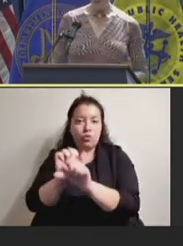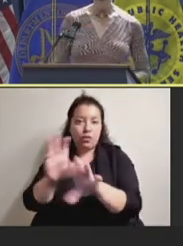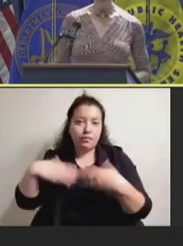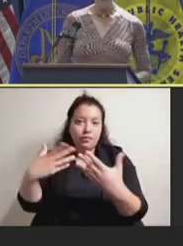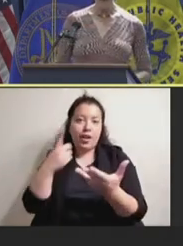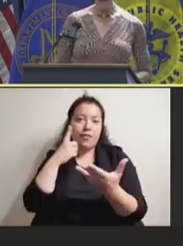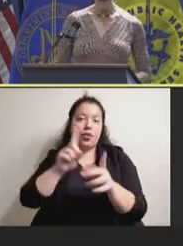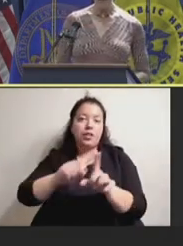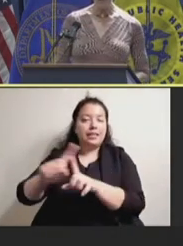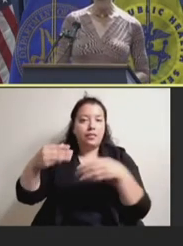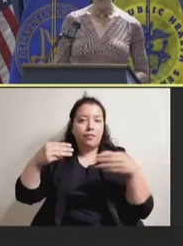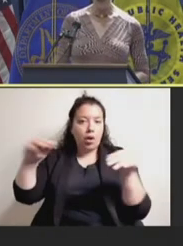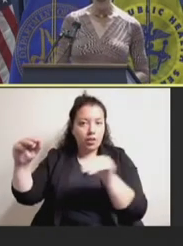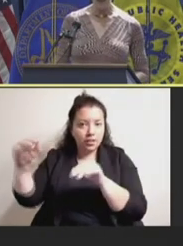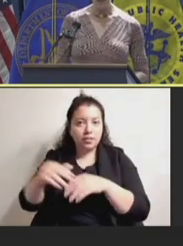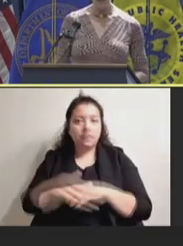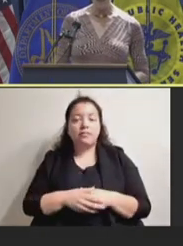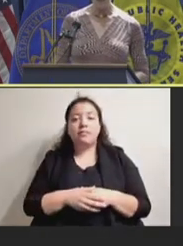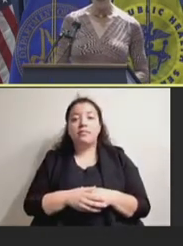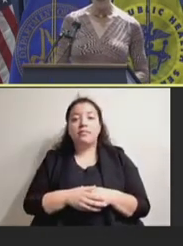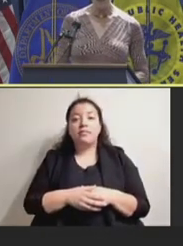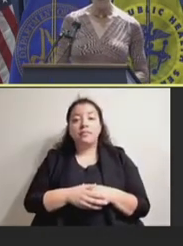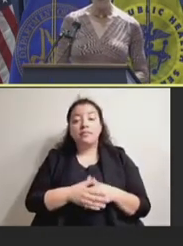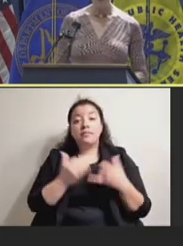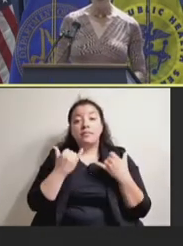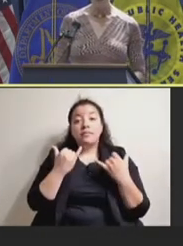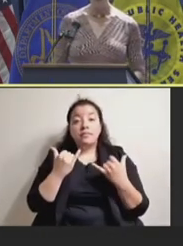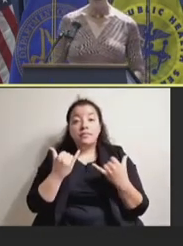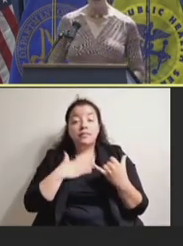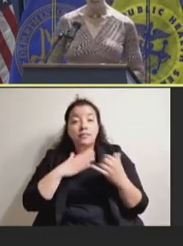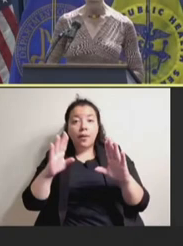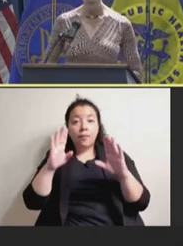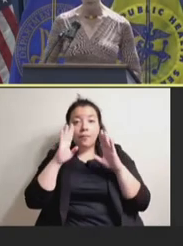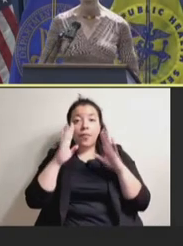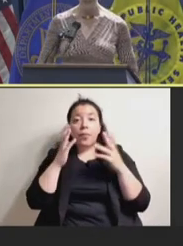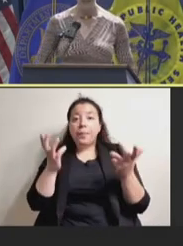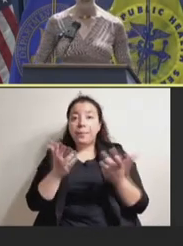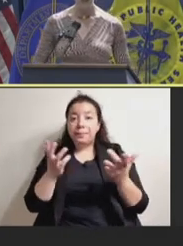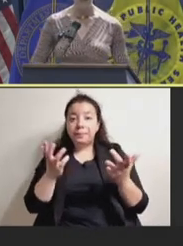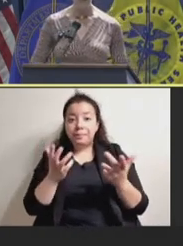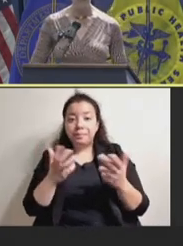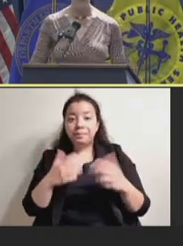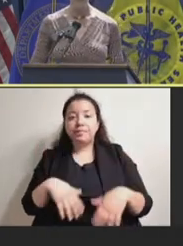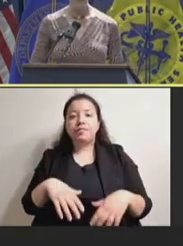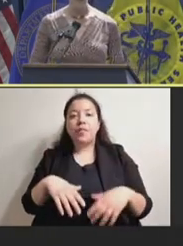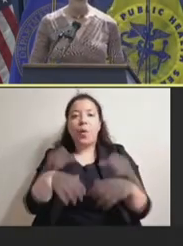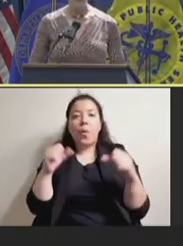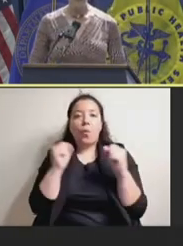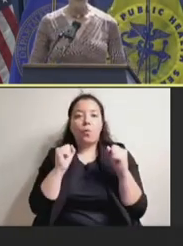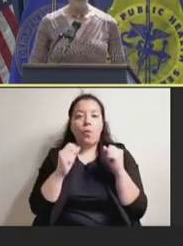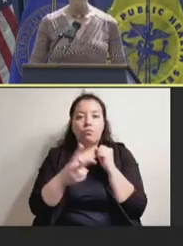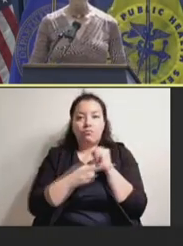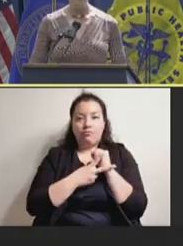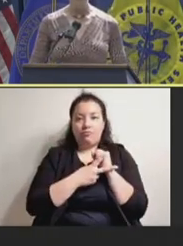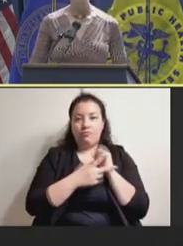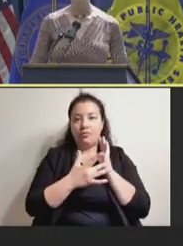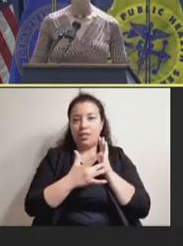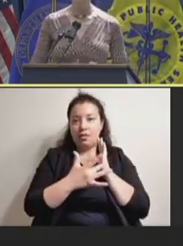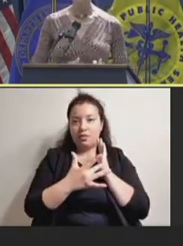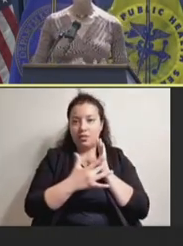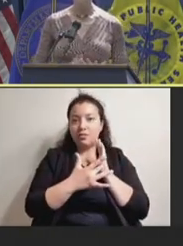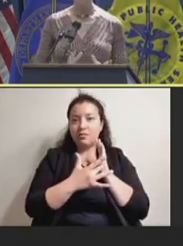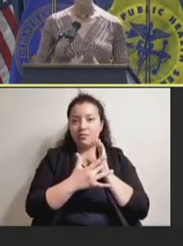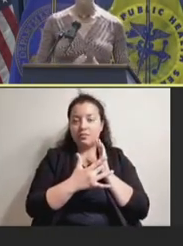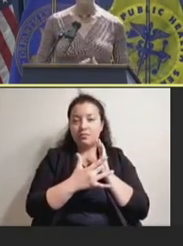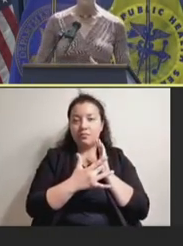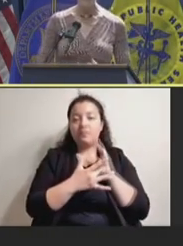So, today, I am going to be focusing on cold-chain technologies. And I would love